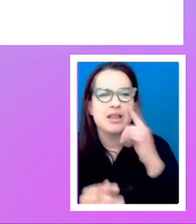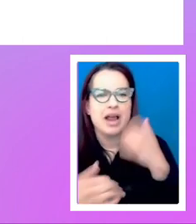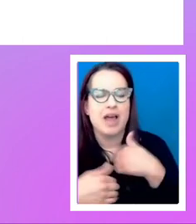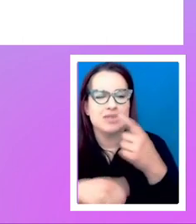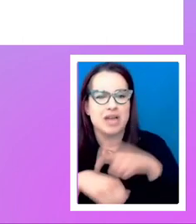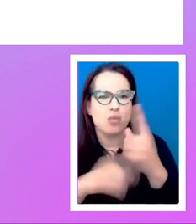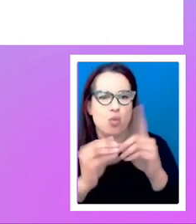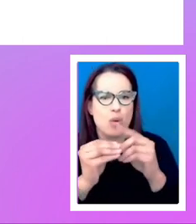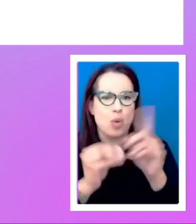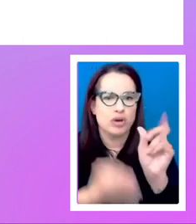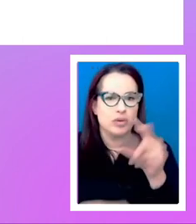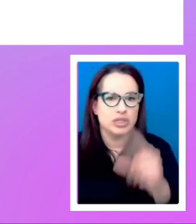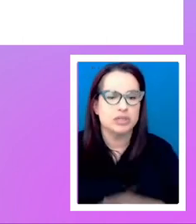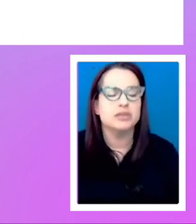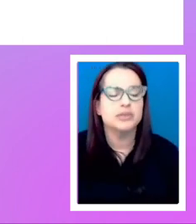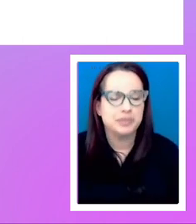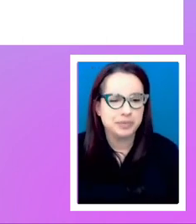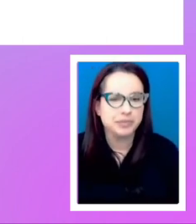here.